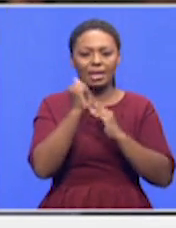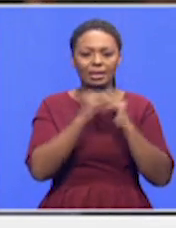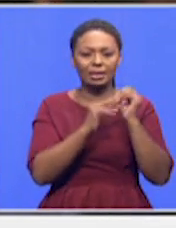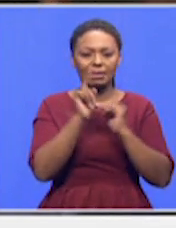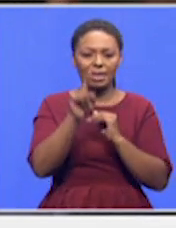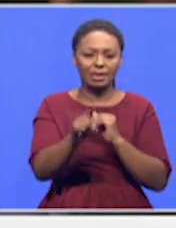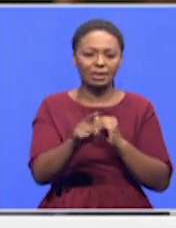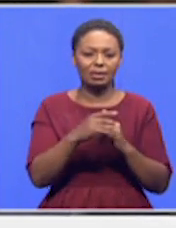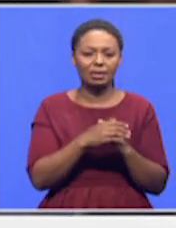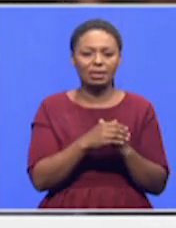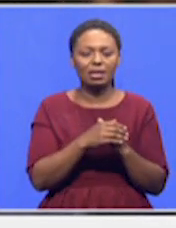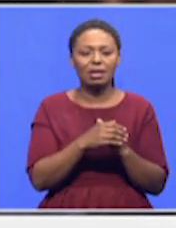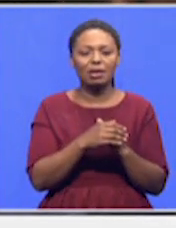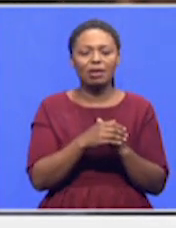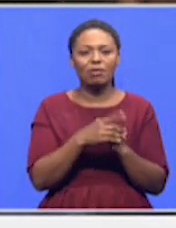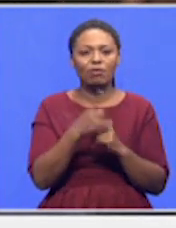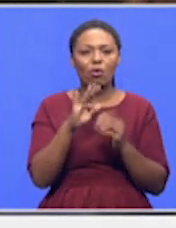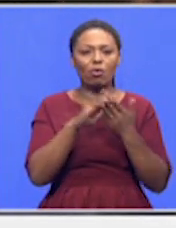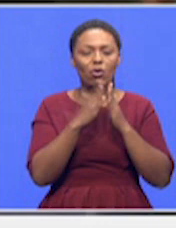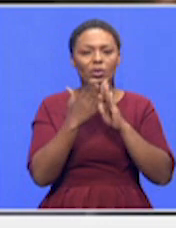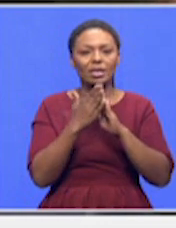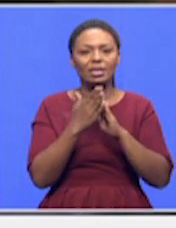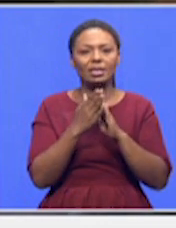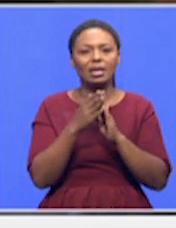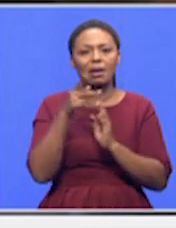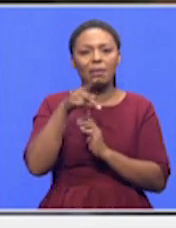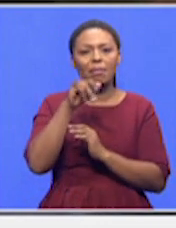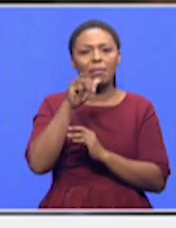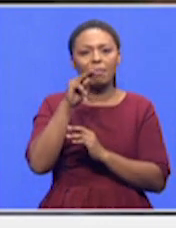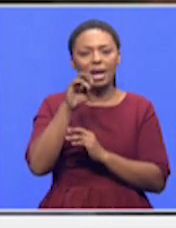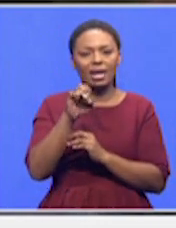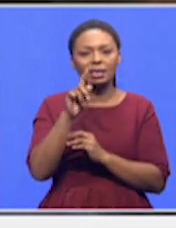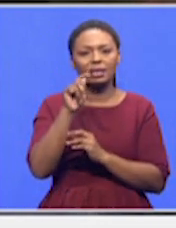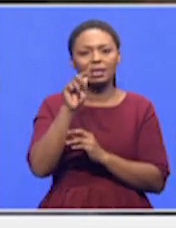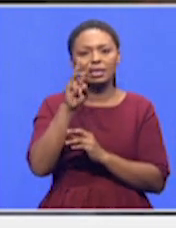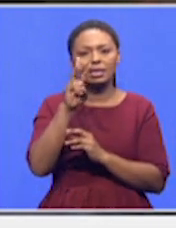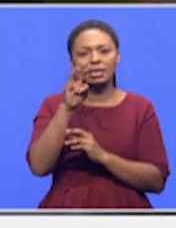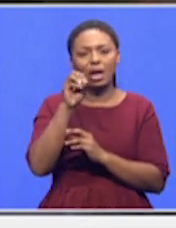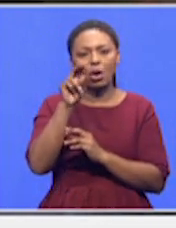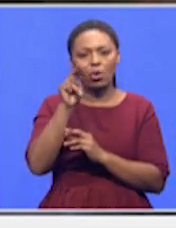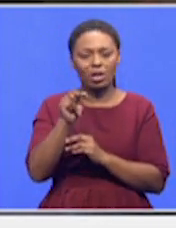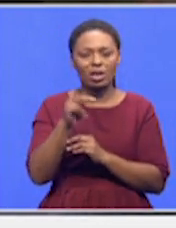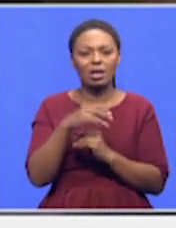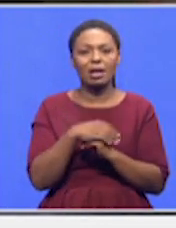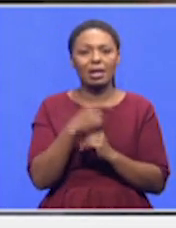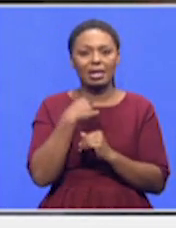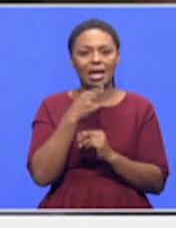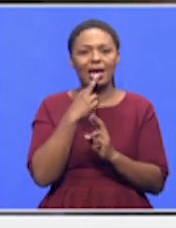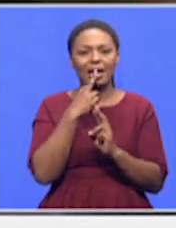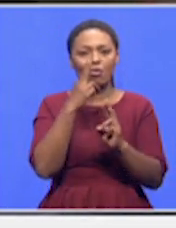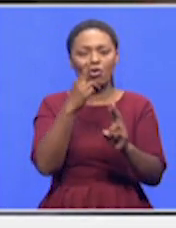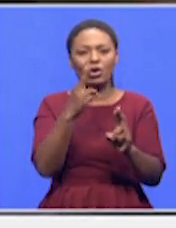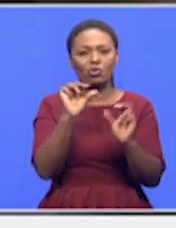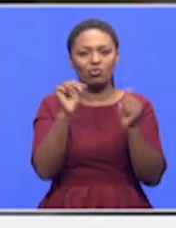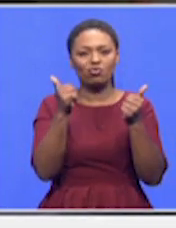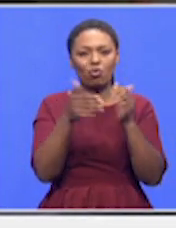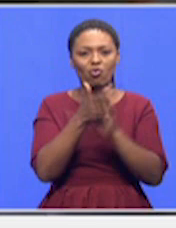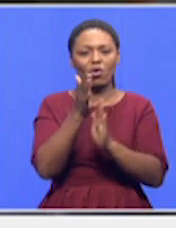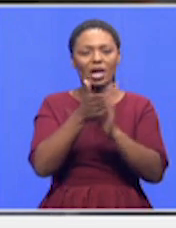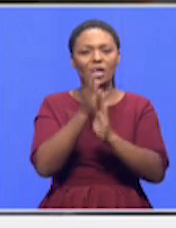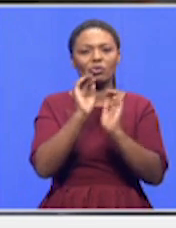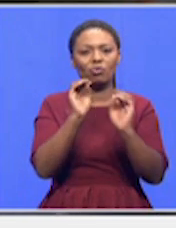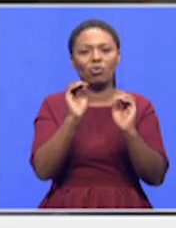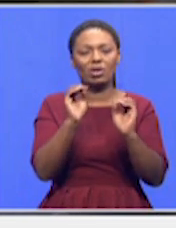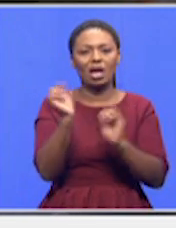clinic for this community of Hunter. But the Albaram Isaac Hospital report good progress. We have appointed